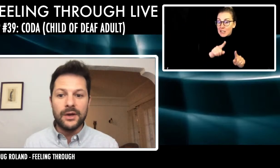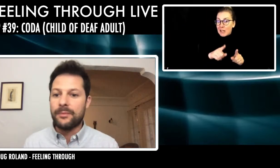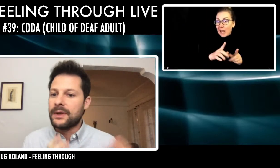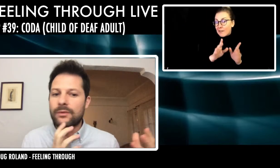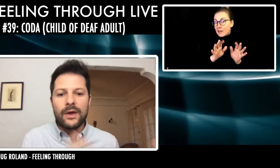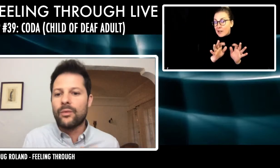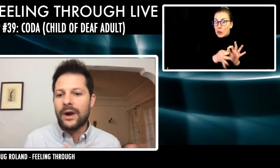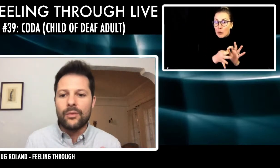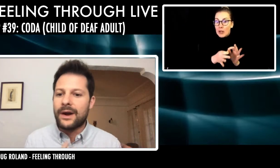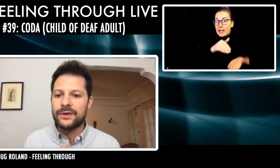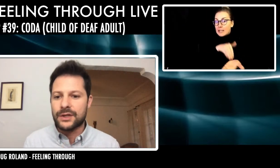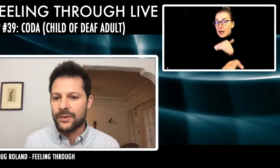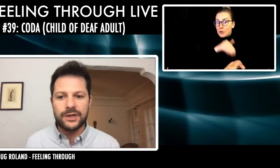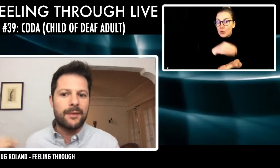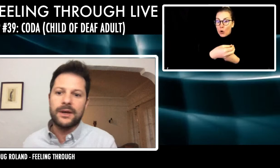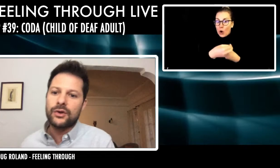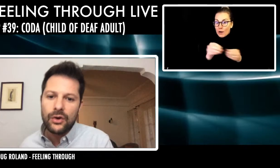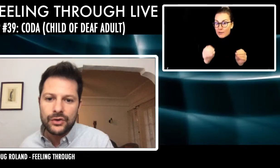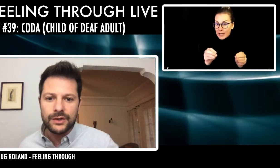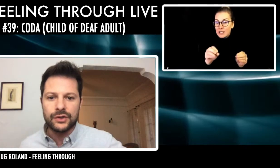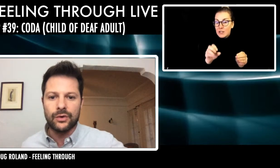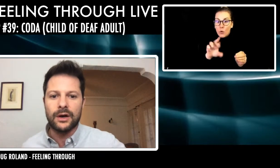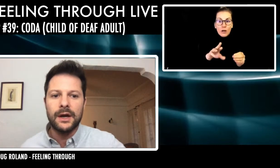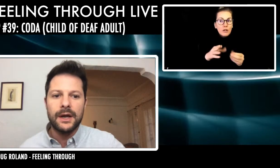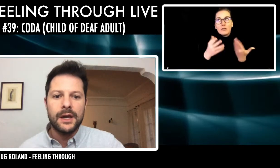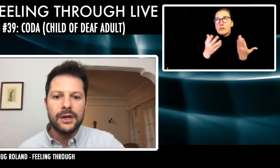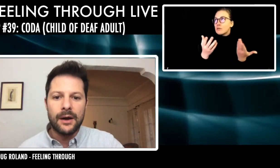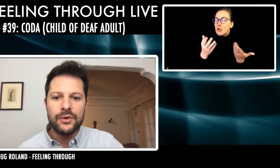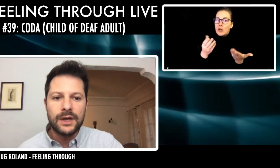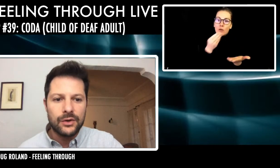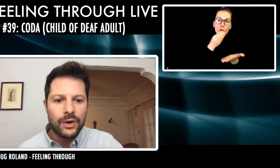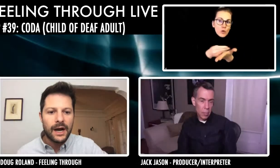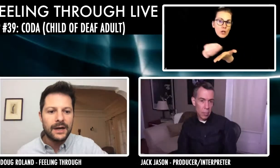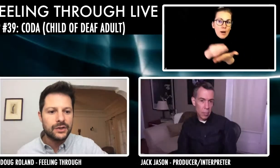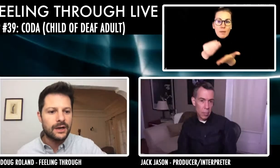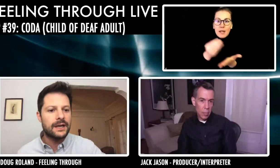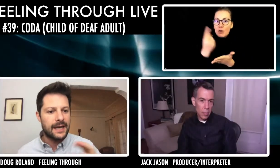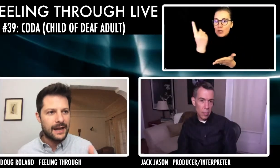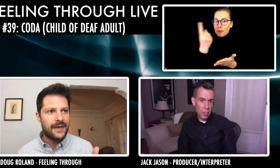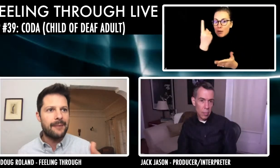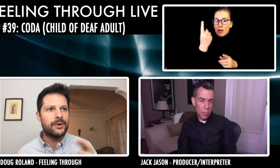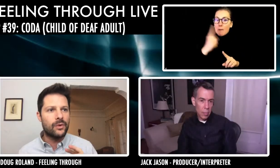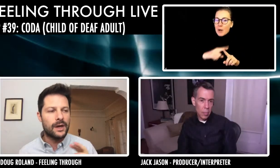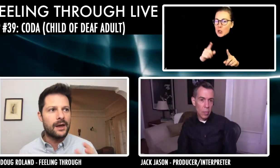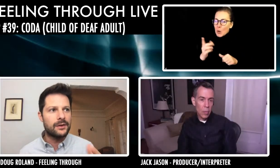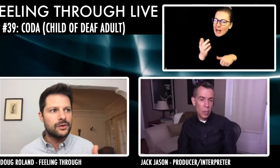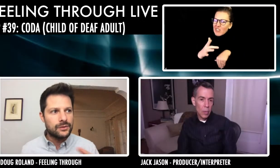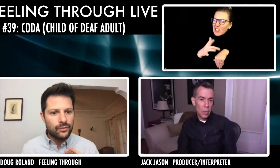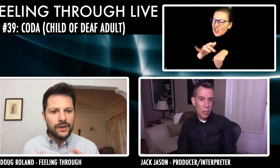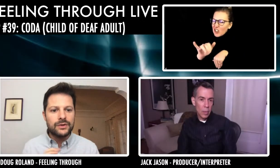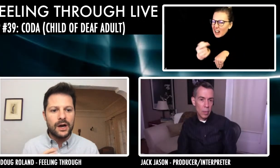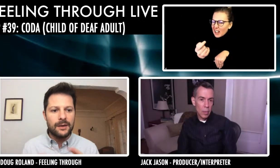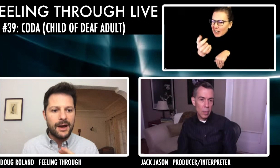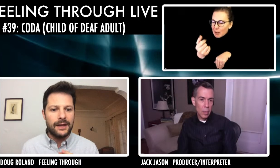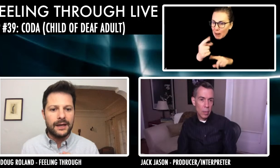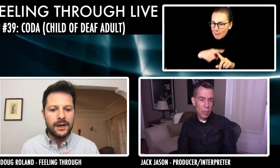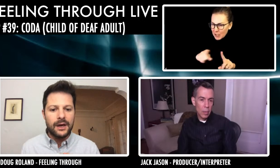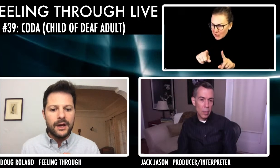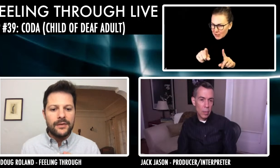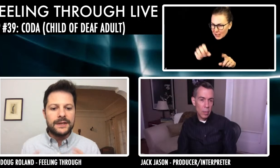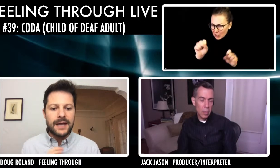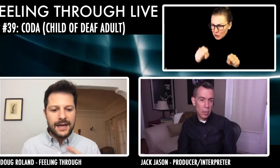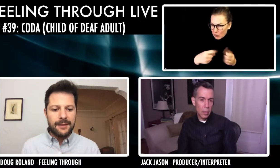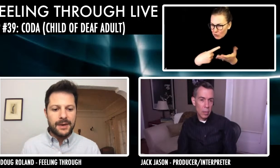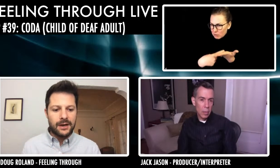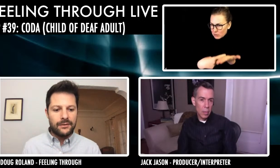or, you know, being where, whatever situation might be the grocery store. Um, you, you were kind of starting to get at that, but can you talk about like